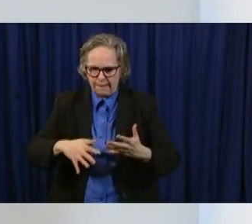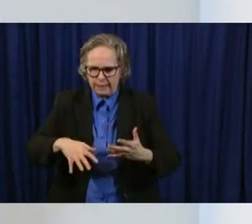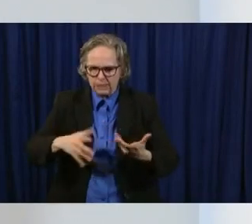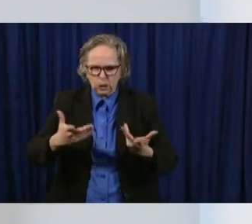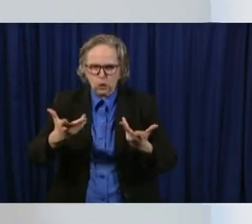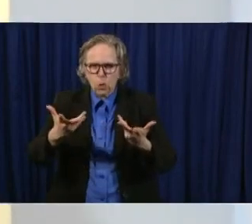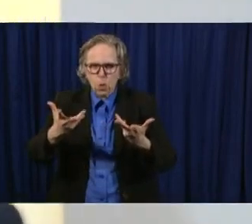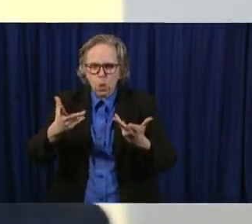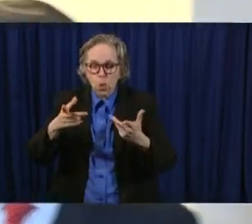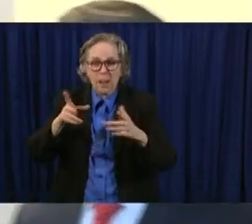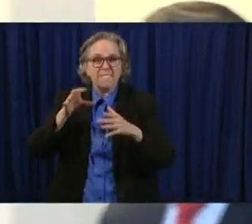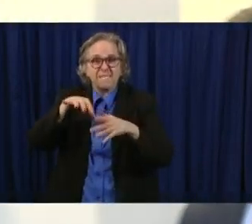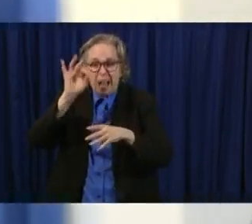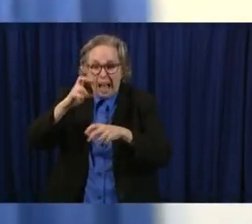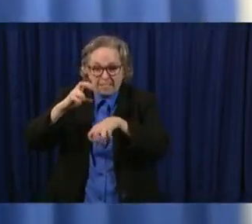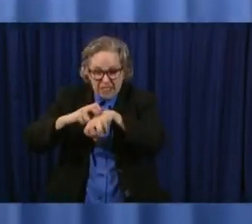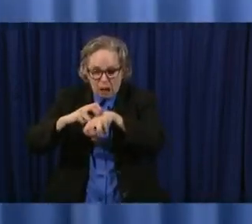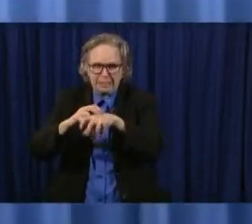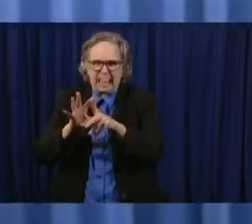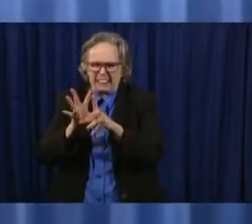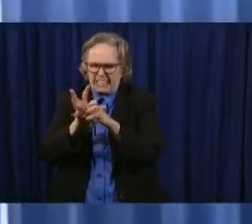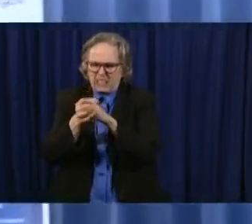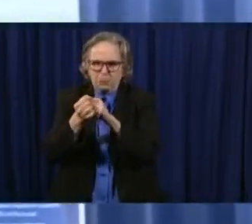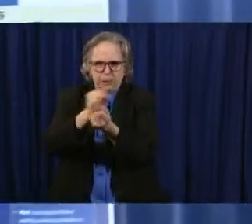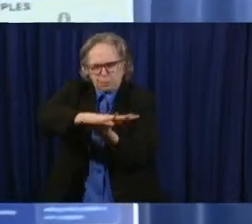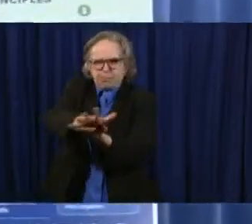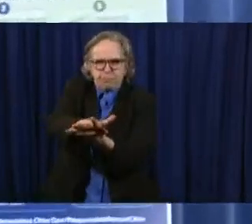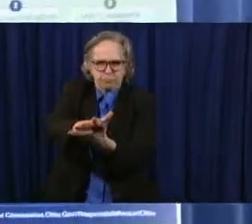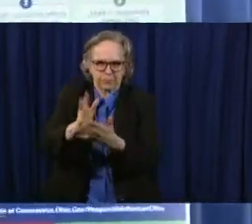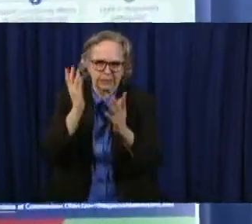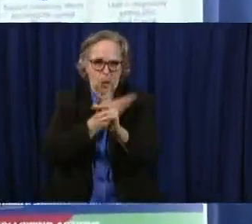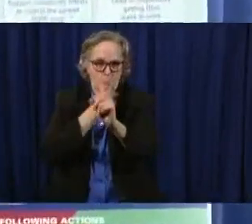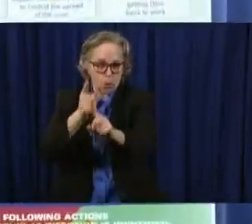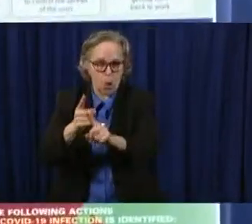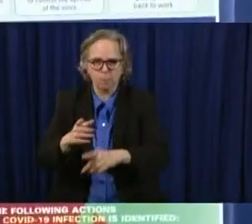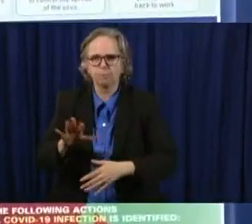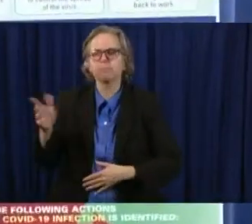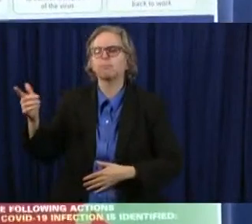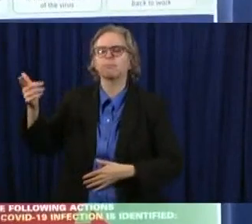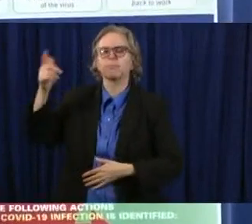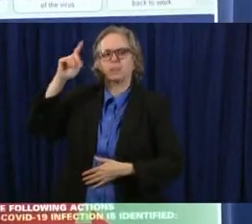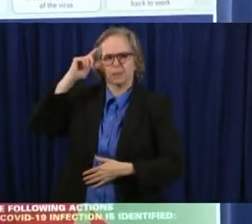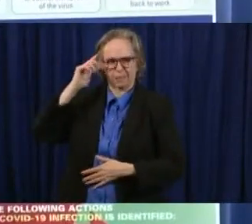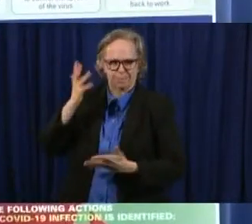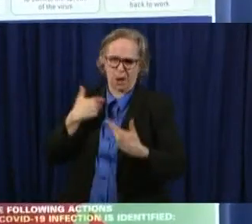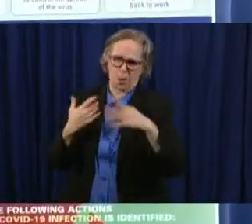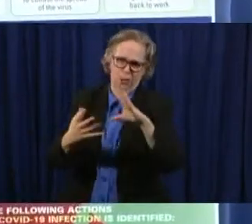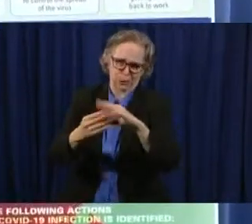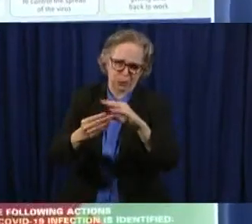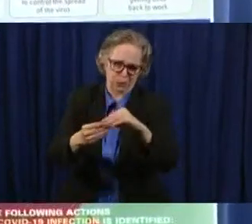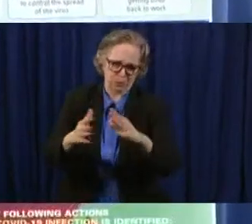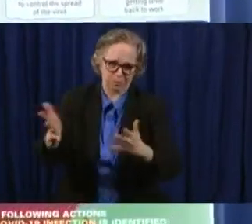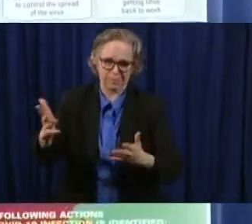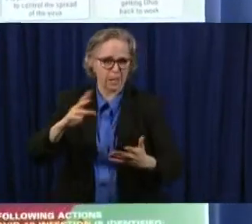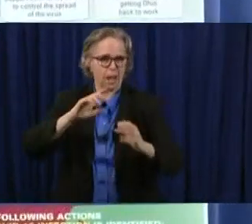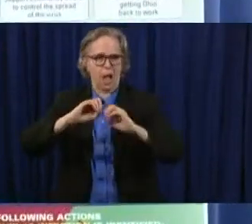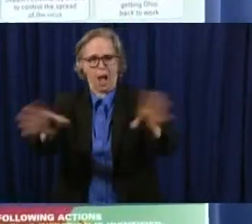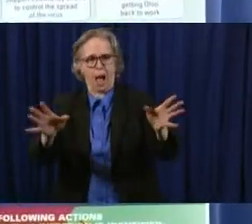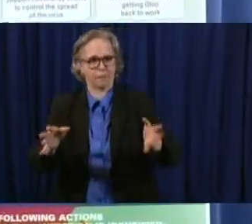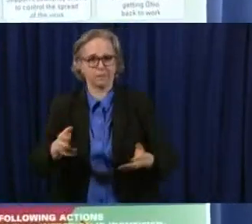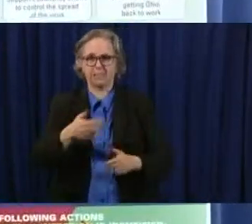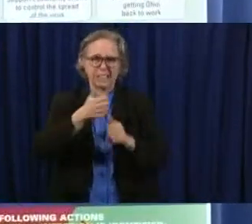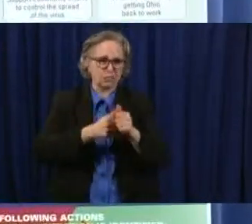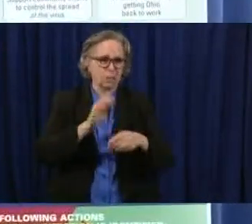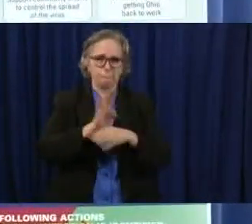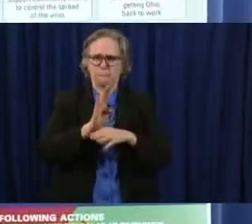and maybe to state the obvious that you know every business is different uh if you if you look at retail we can